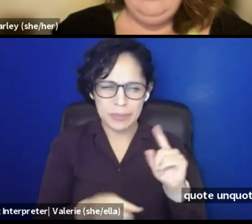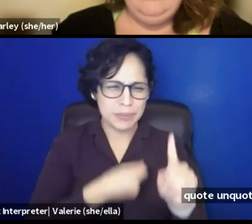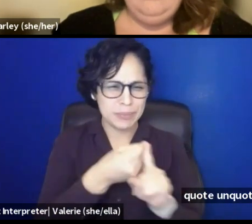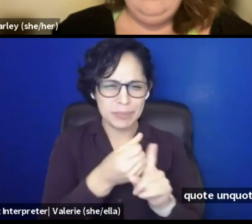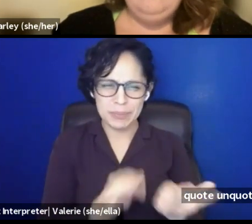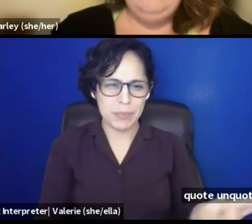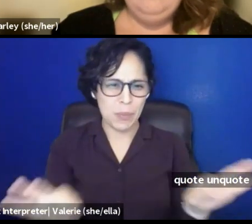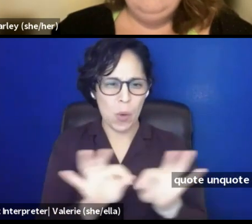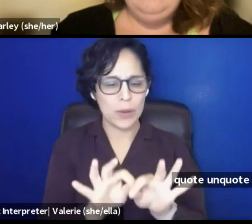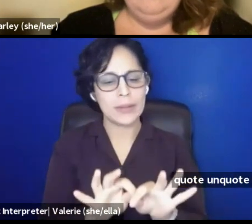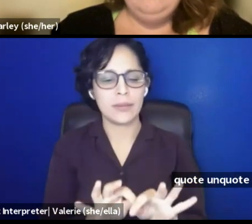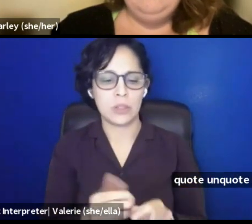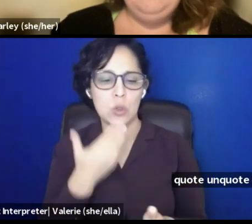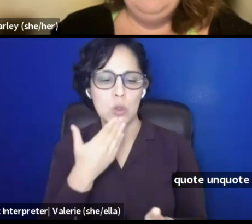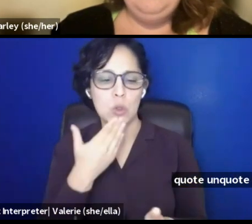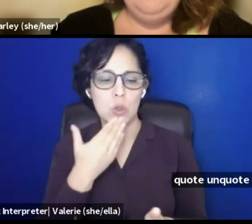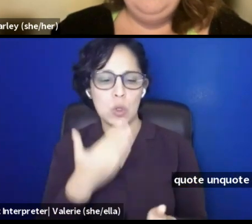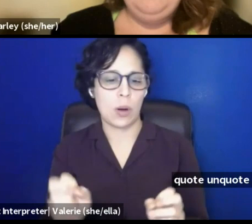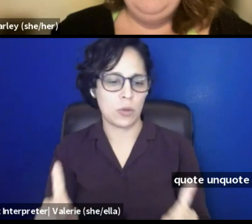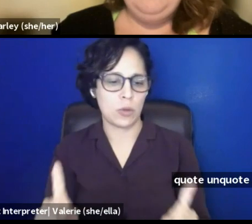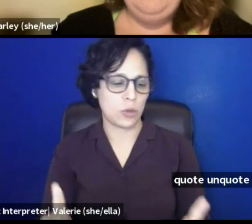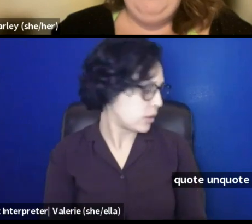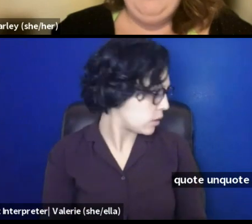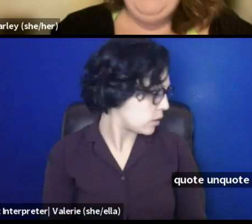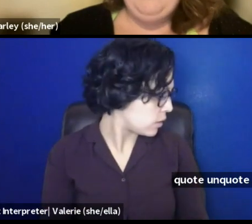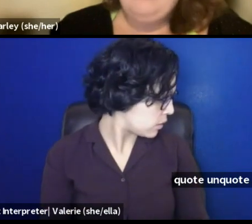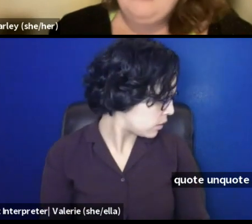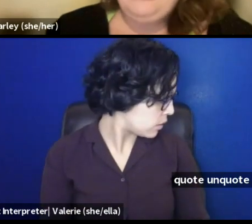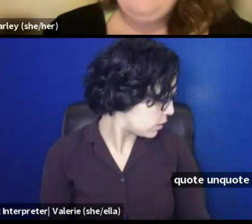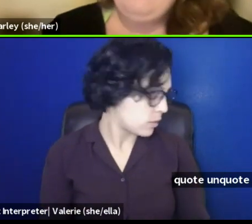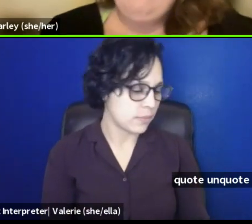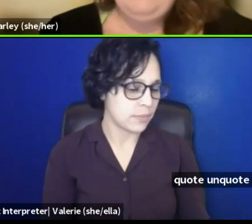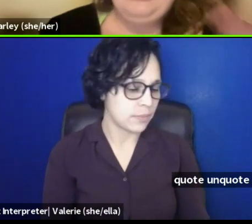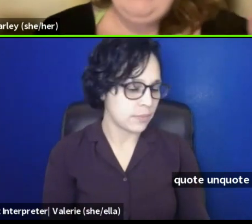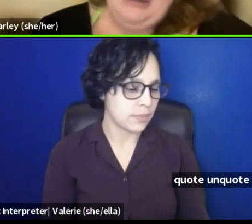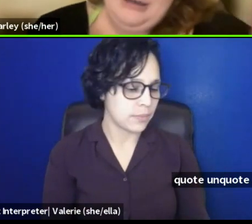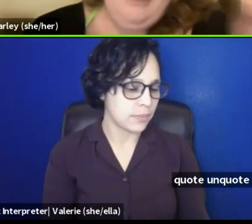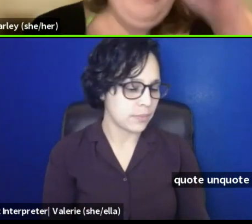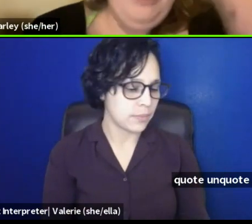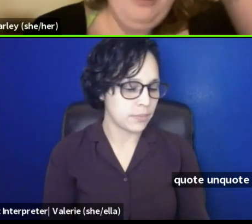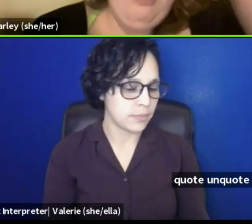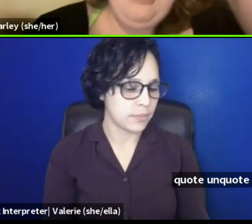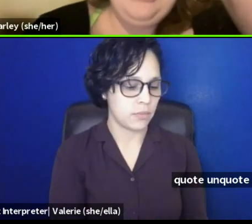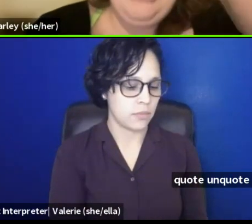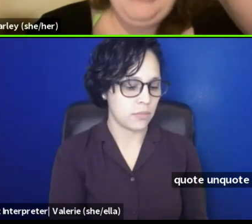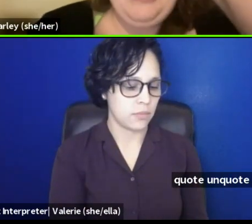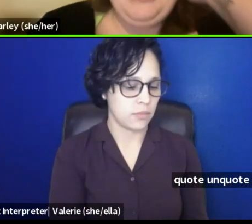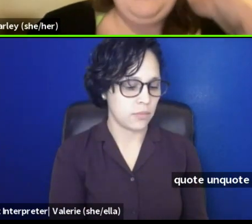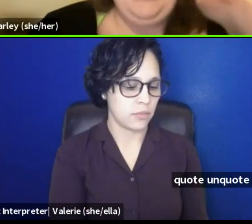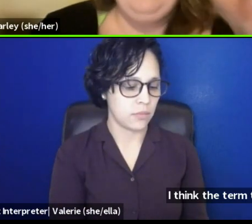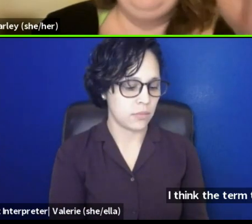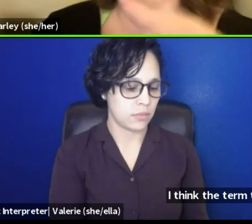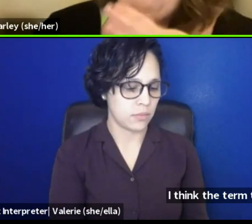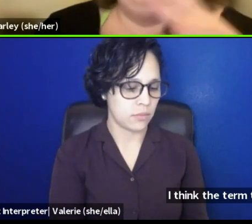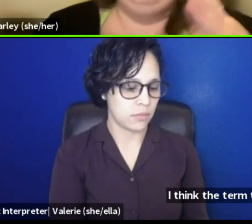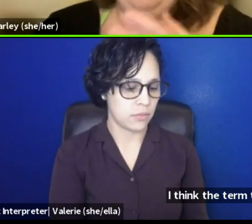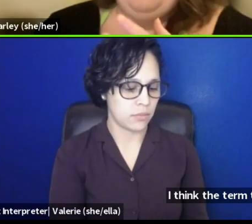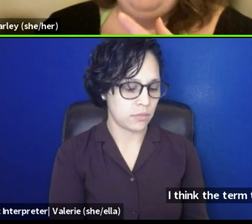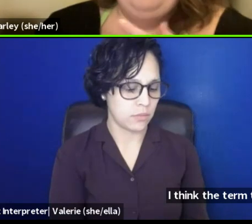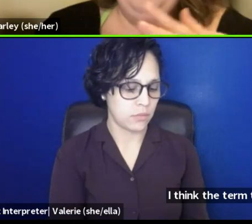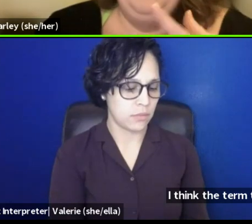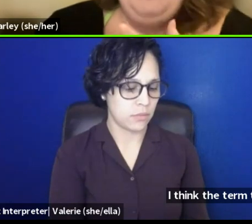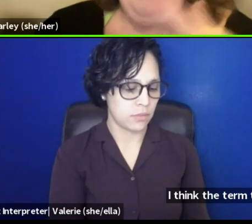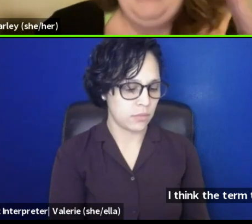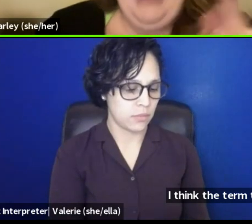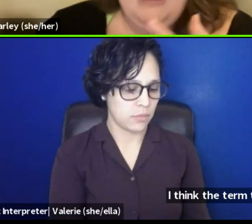So it's a great opportunity as well. I think the term funder partner, people throw that term around a lot and it can feel